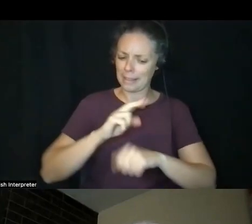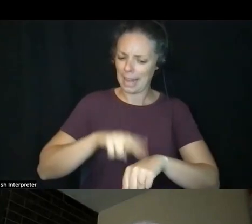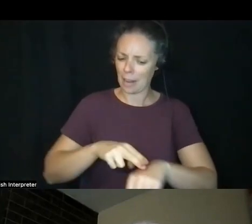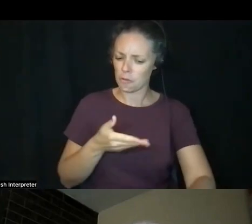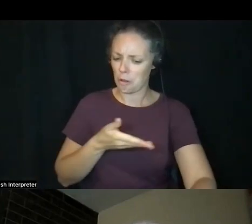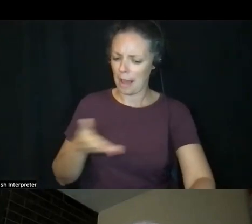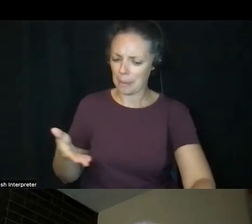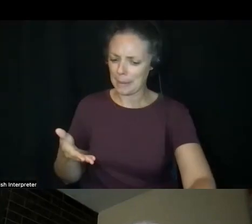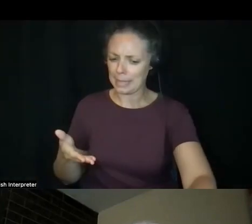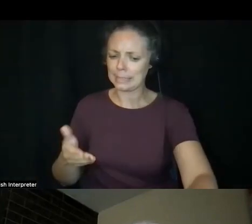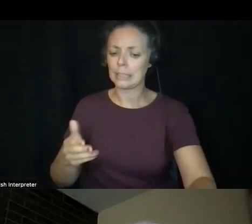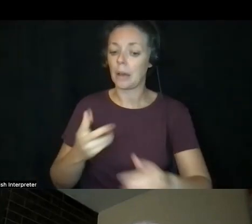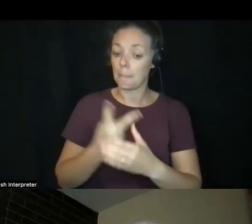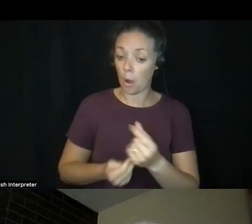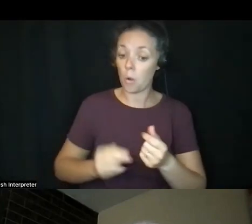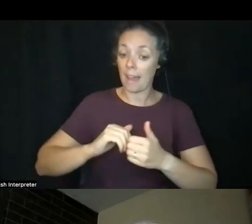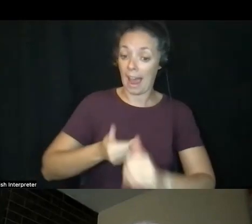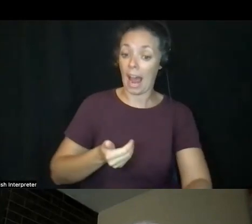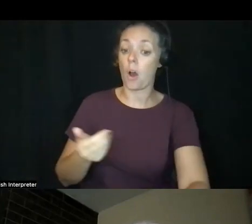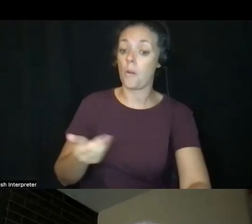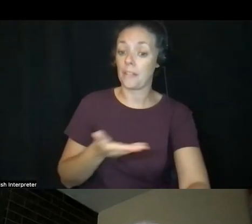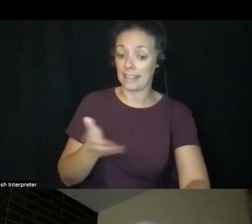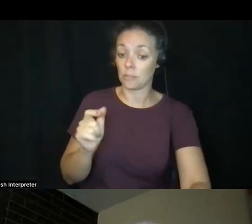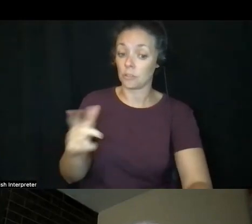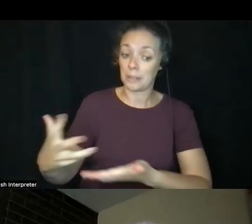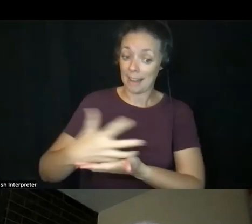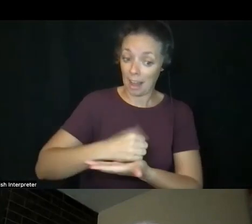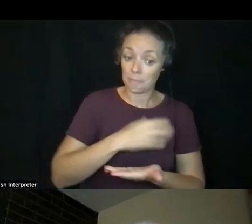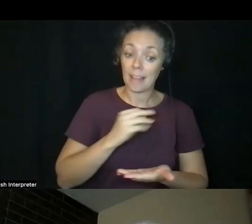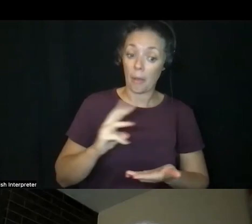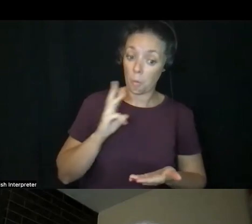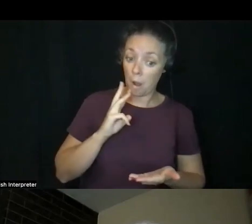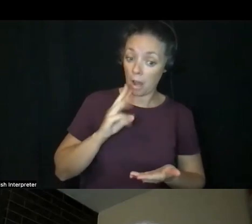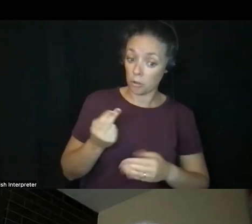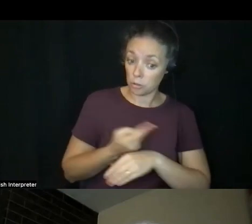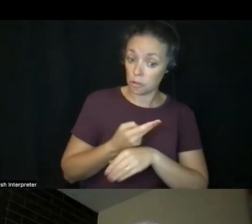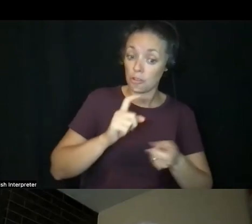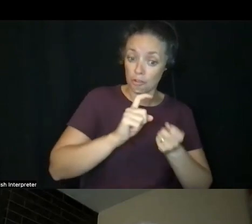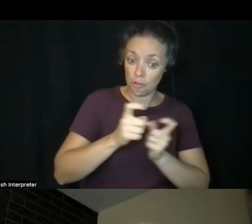the water you use changes and helps create these wonderful things we'll be seeing?